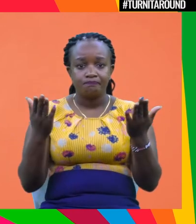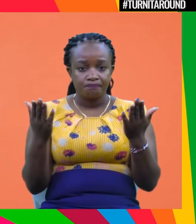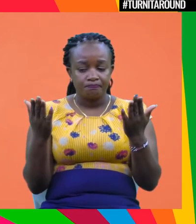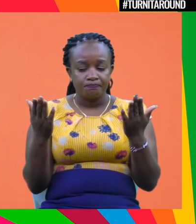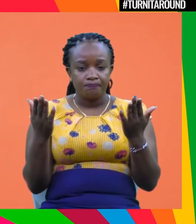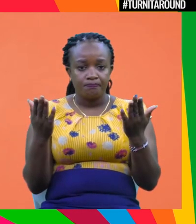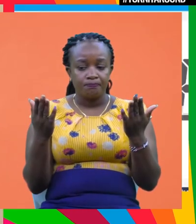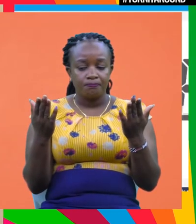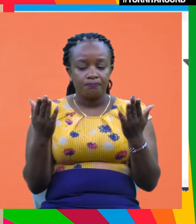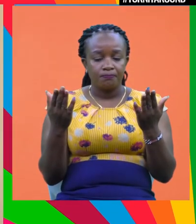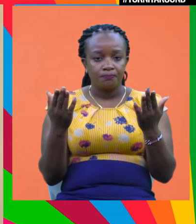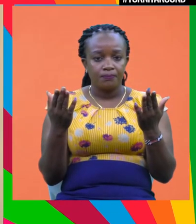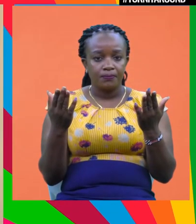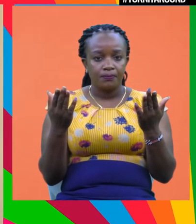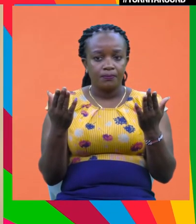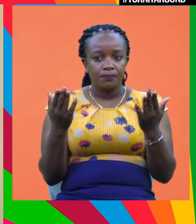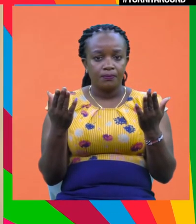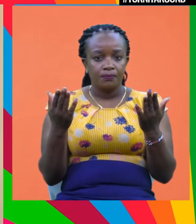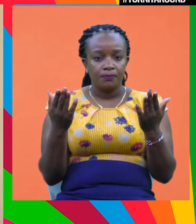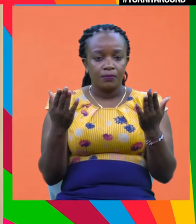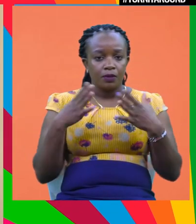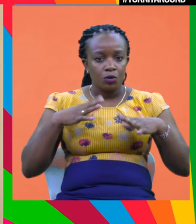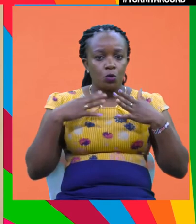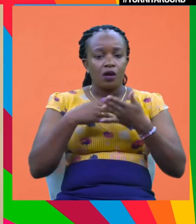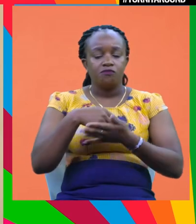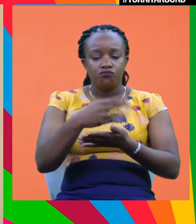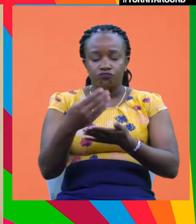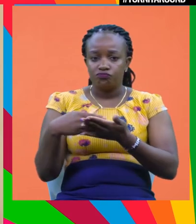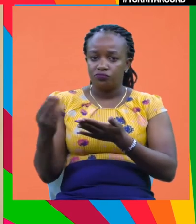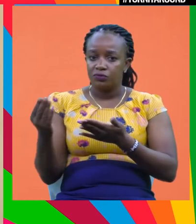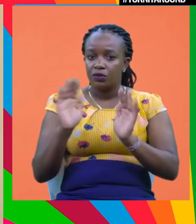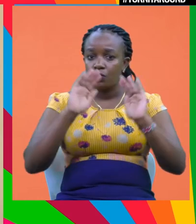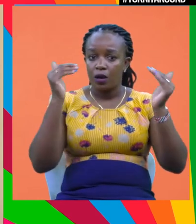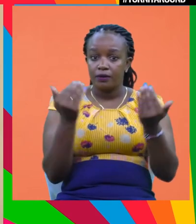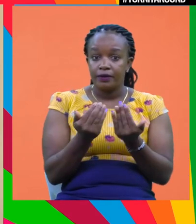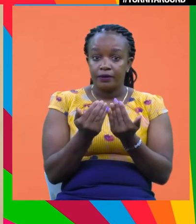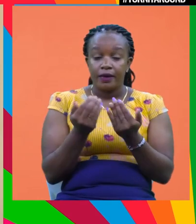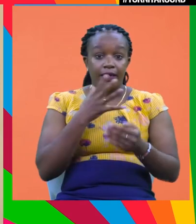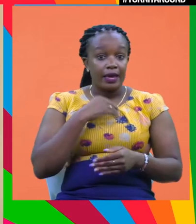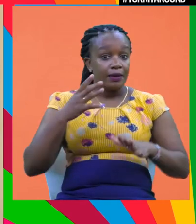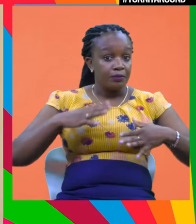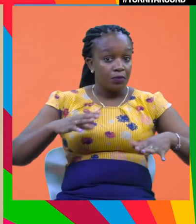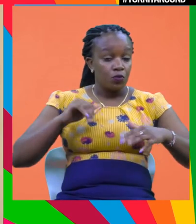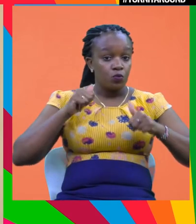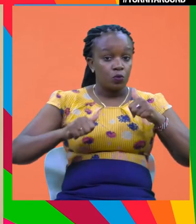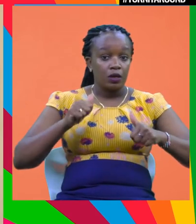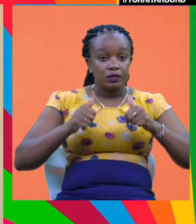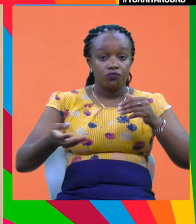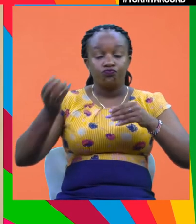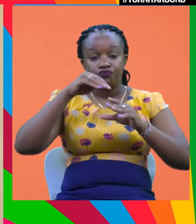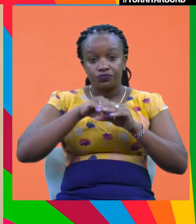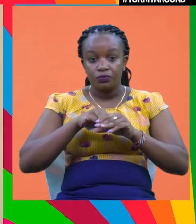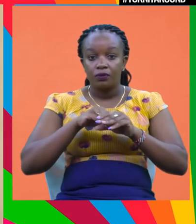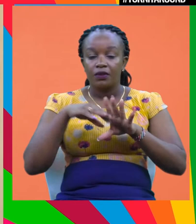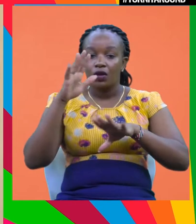supplying the carbon to the world and people that are taking in the